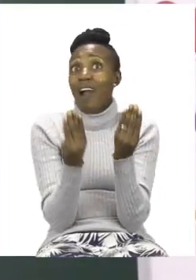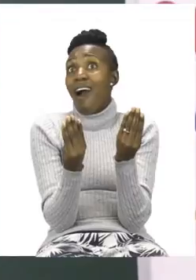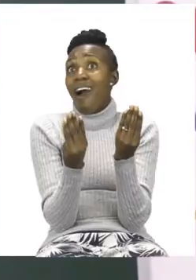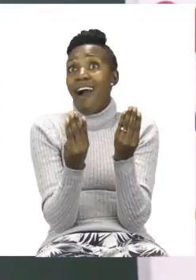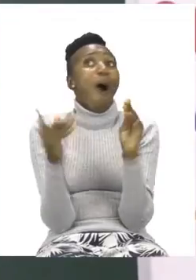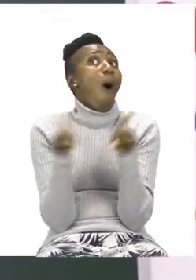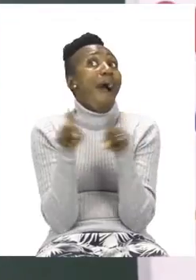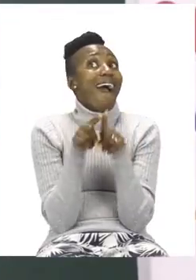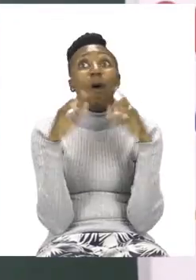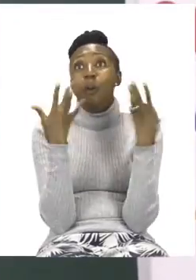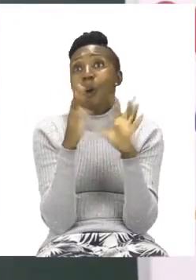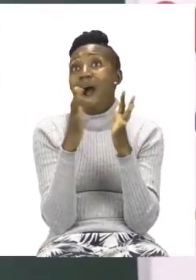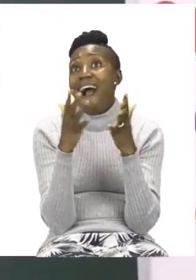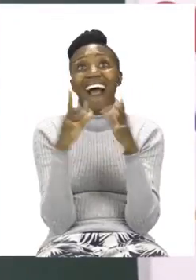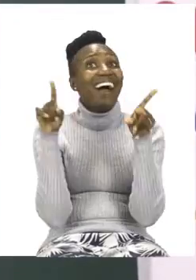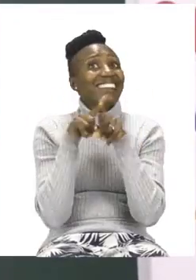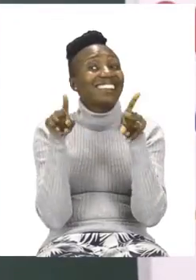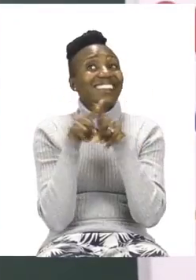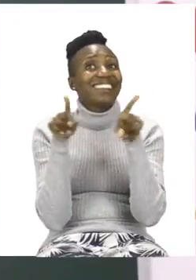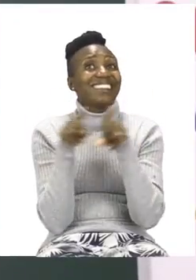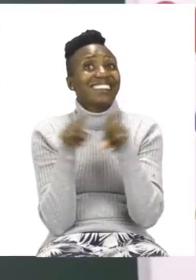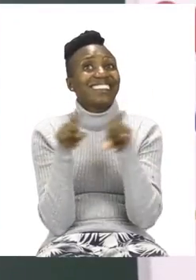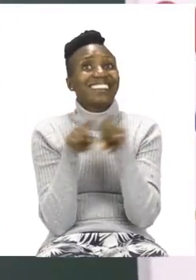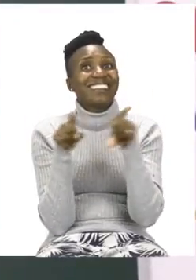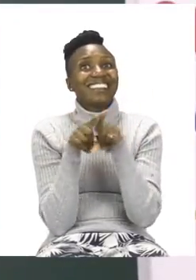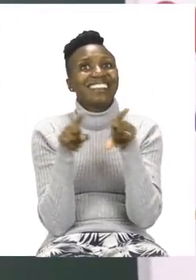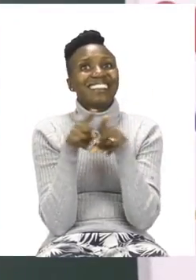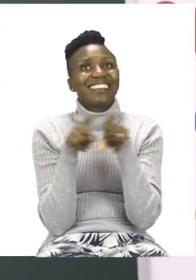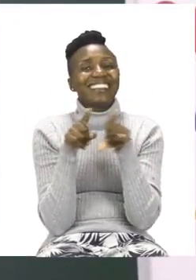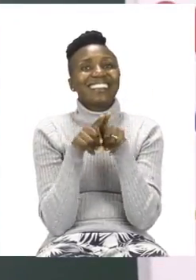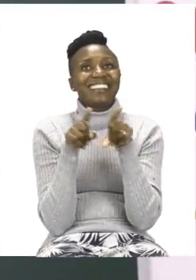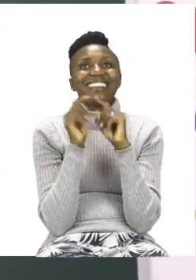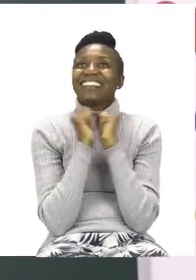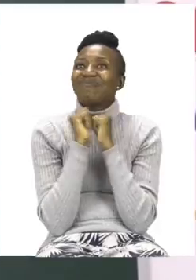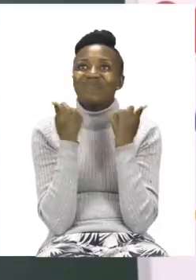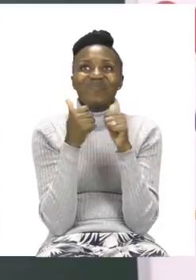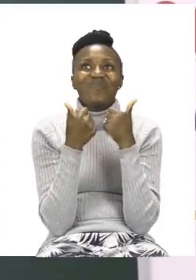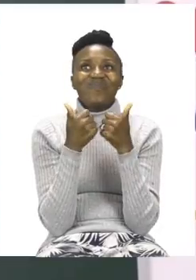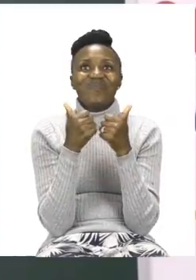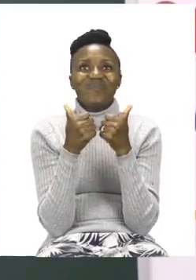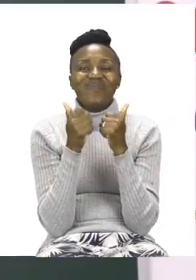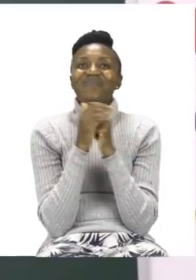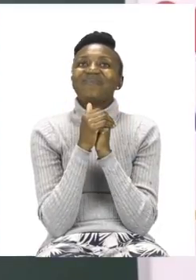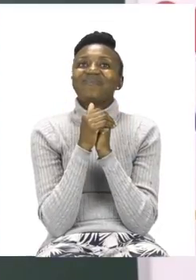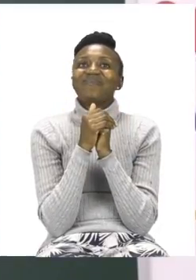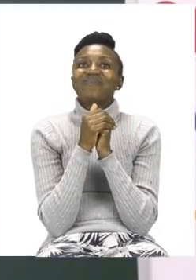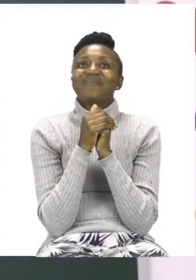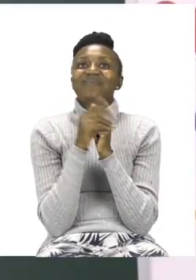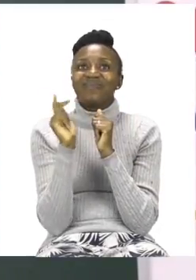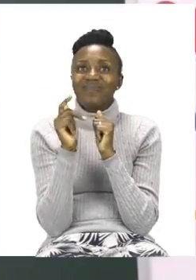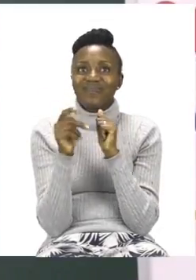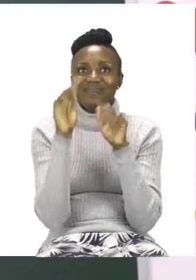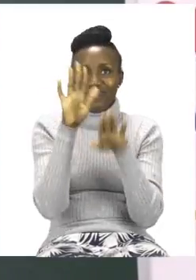Yes, I did. I found the matching picture. Well done, teacher. So I put them back